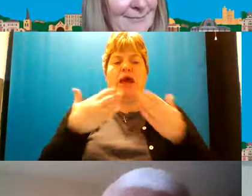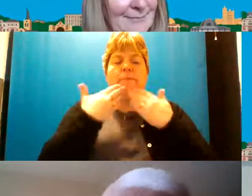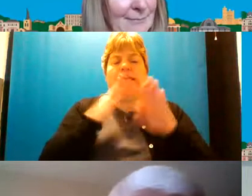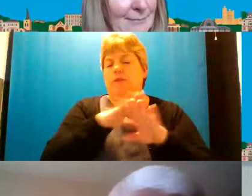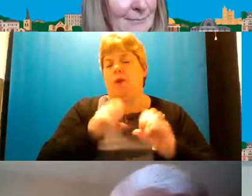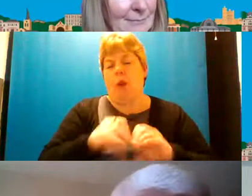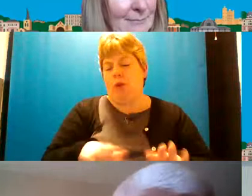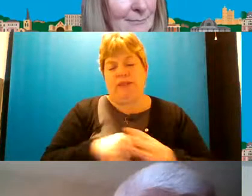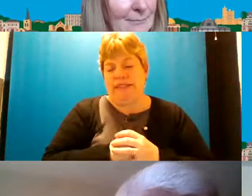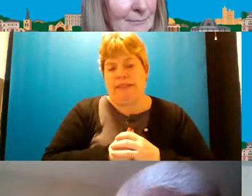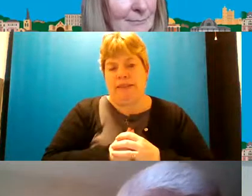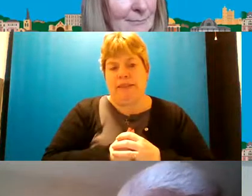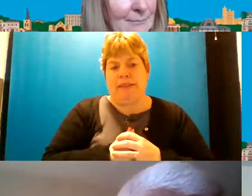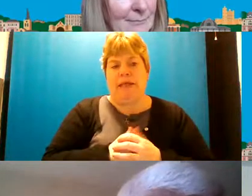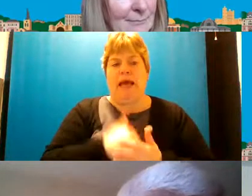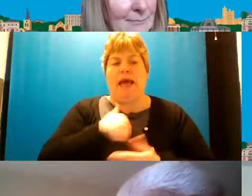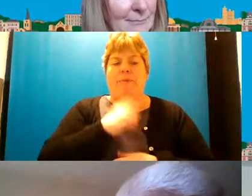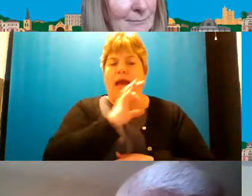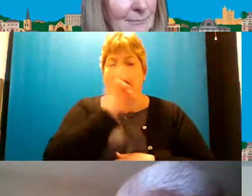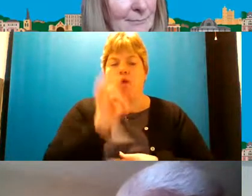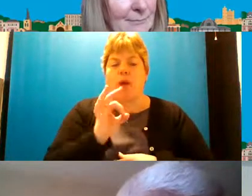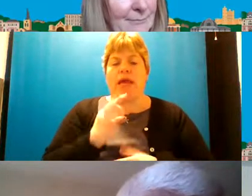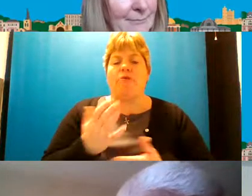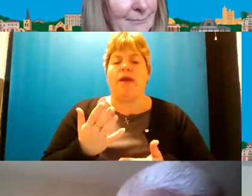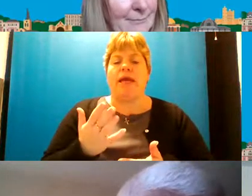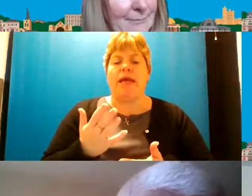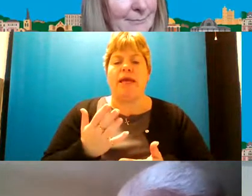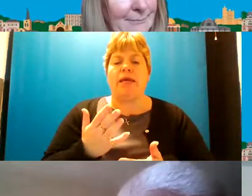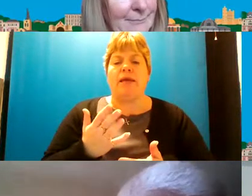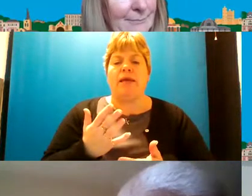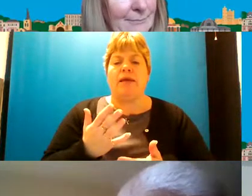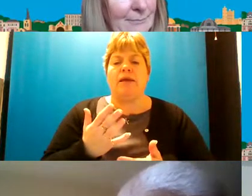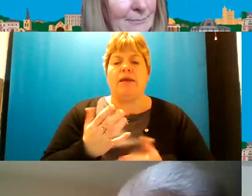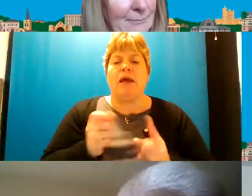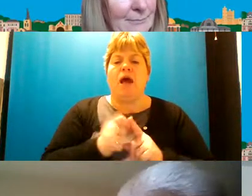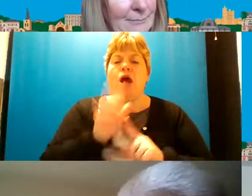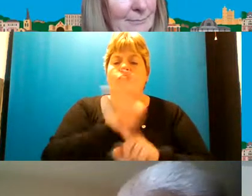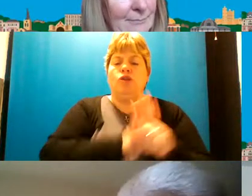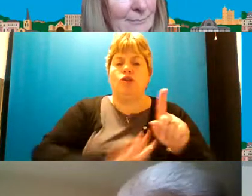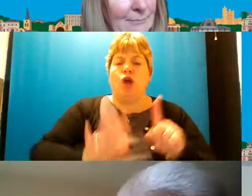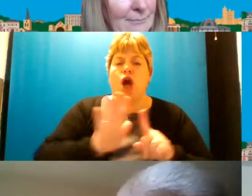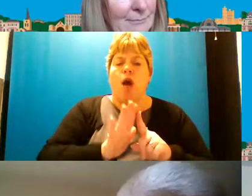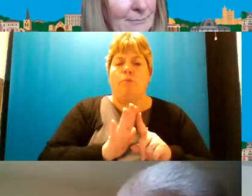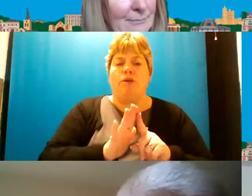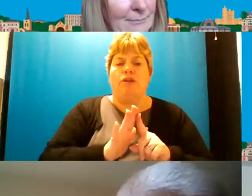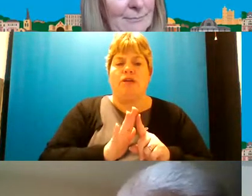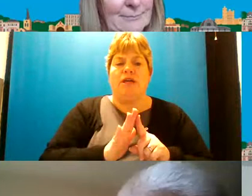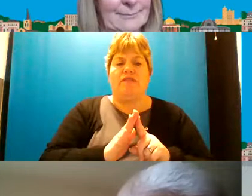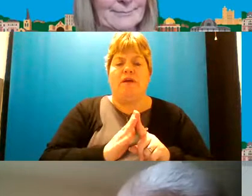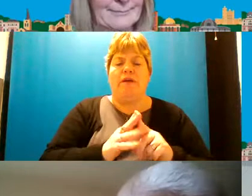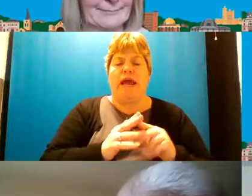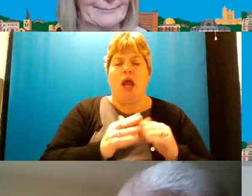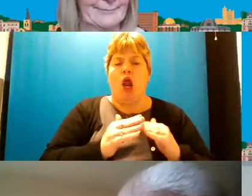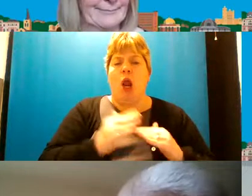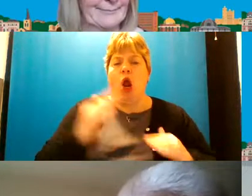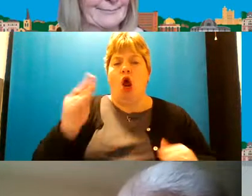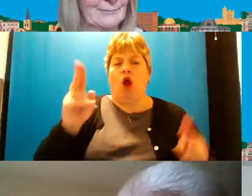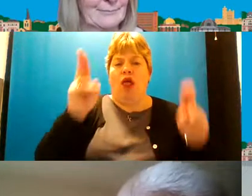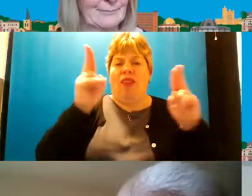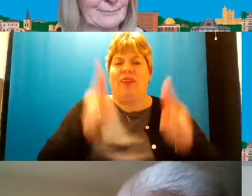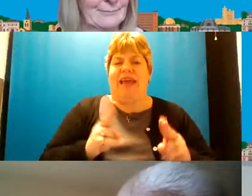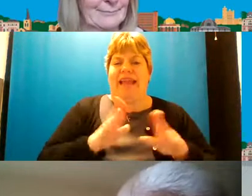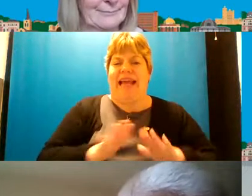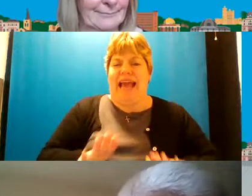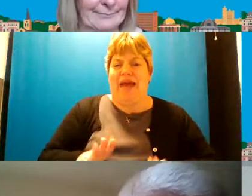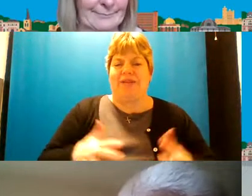um my query i guess is is delbyshire is a very long thin county how do